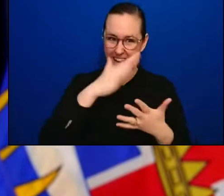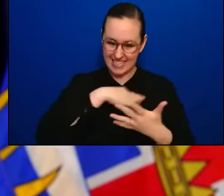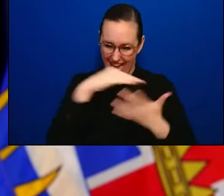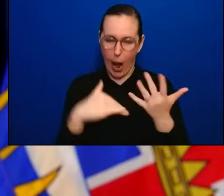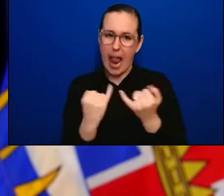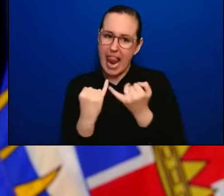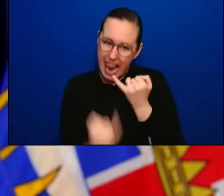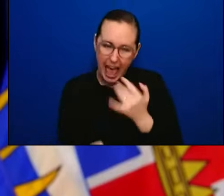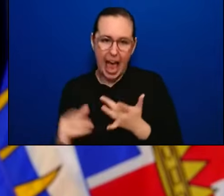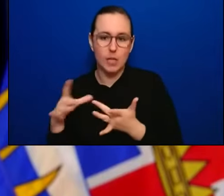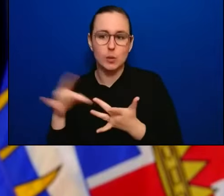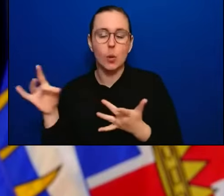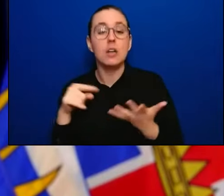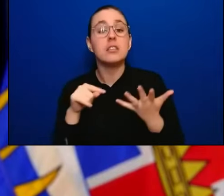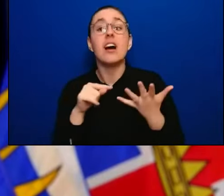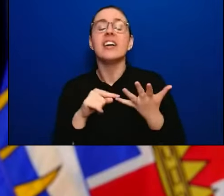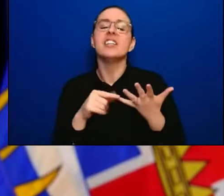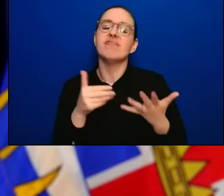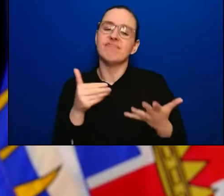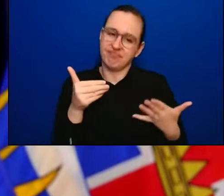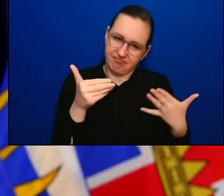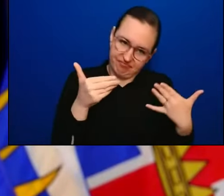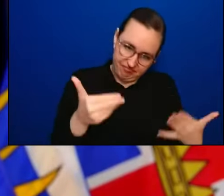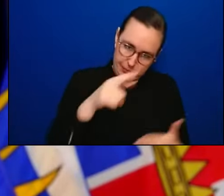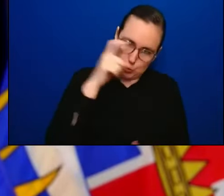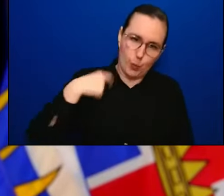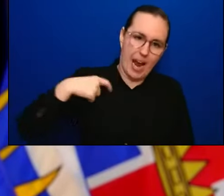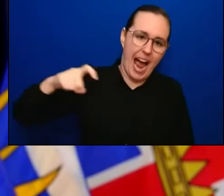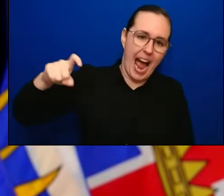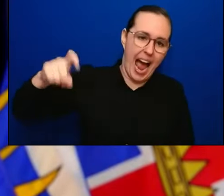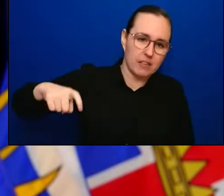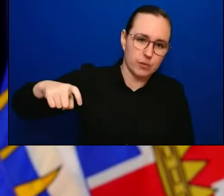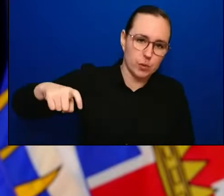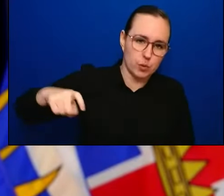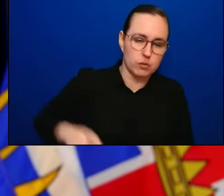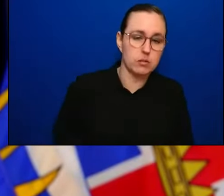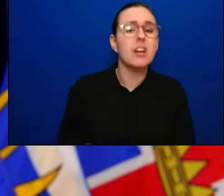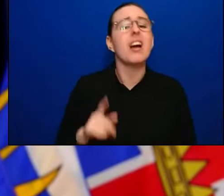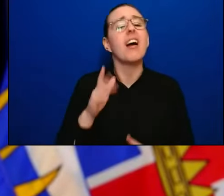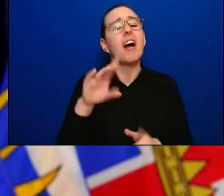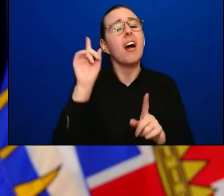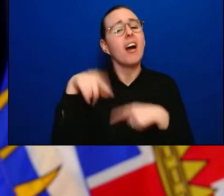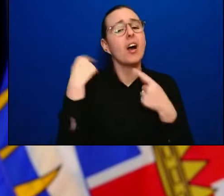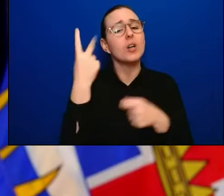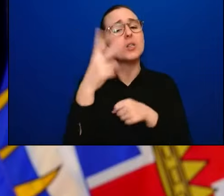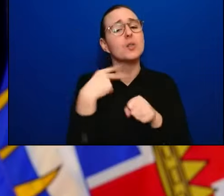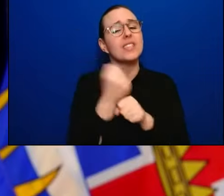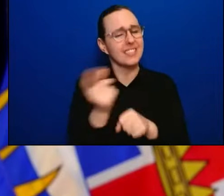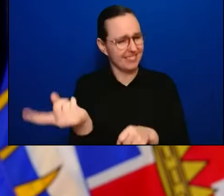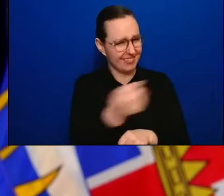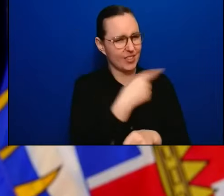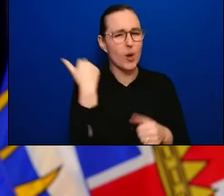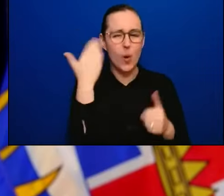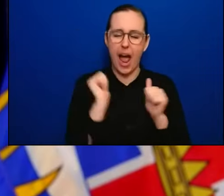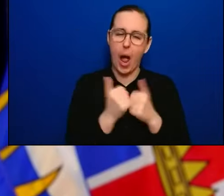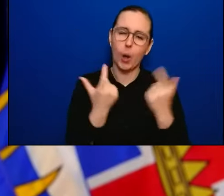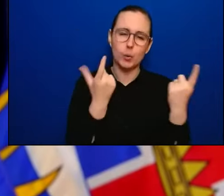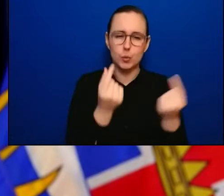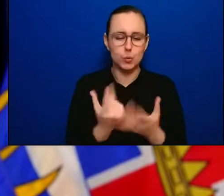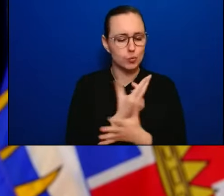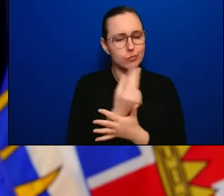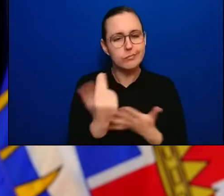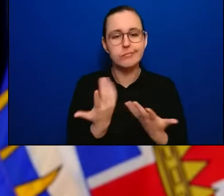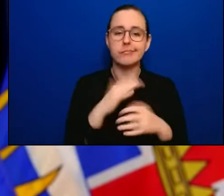We know a lot more about how we behave and how that can protect us and keep us from getting sick. And it's there people who have